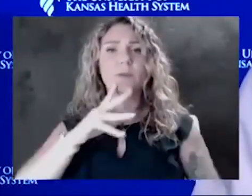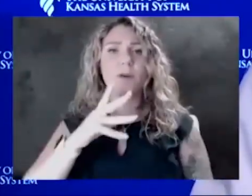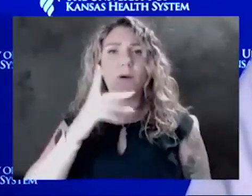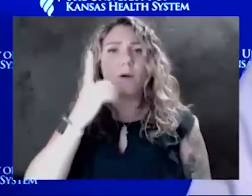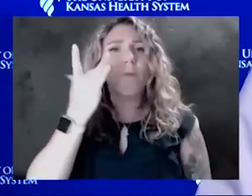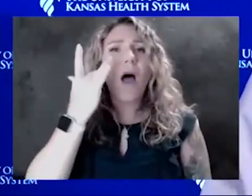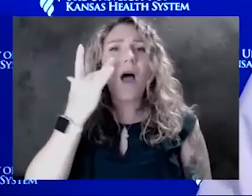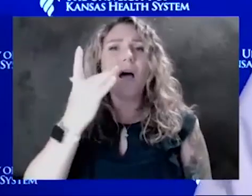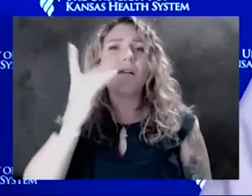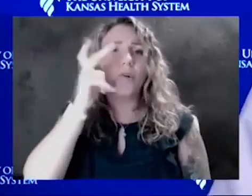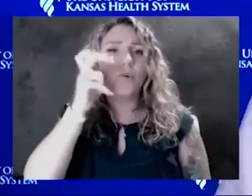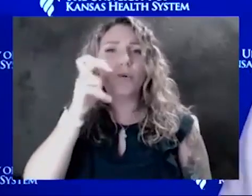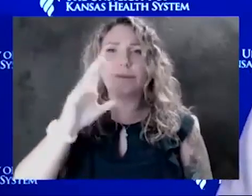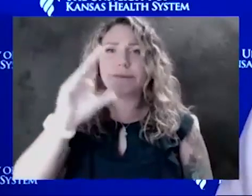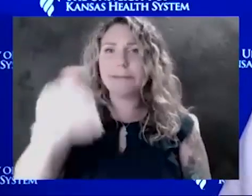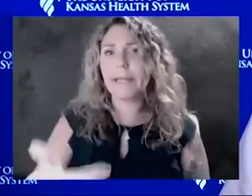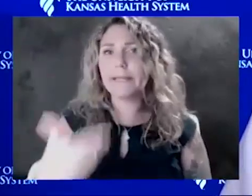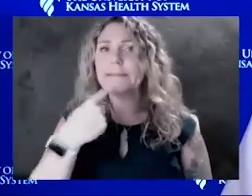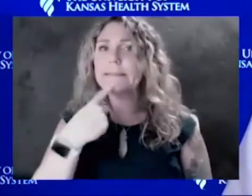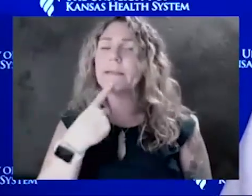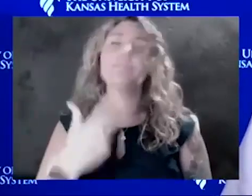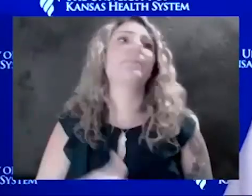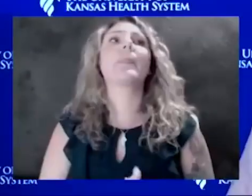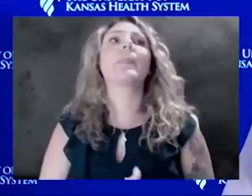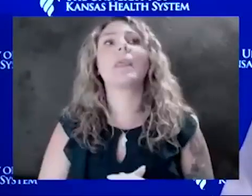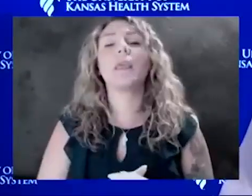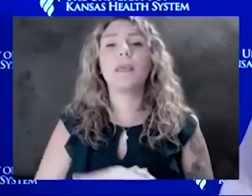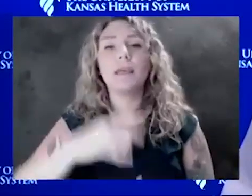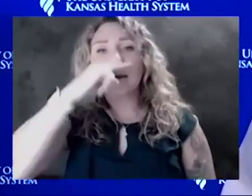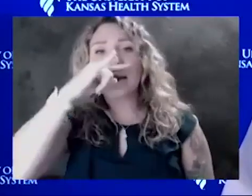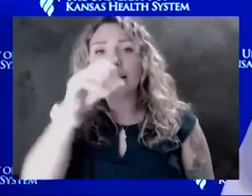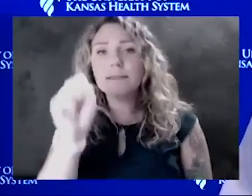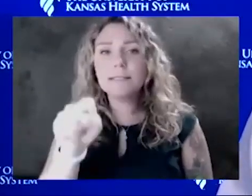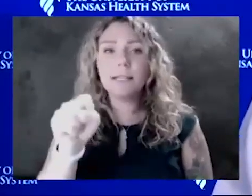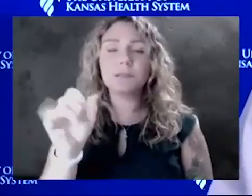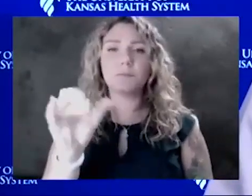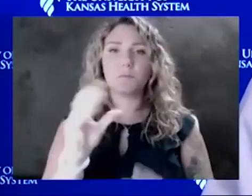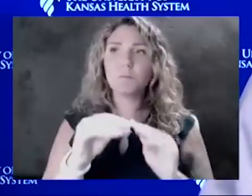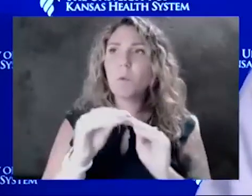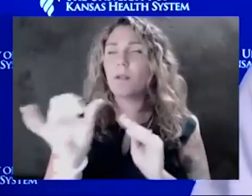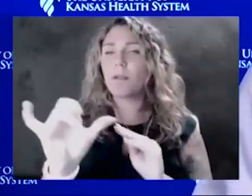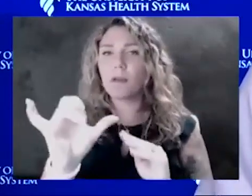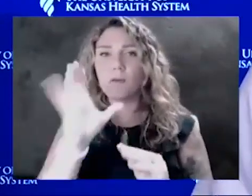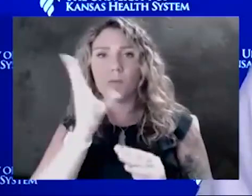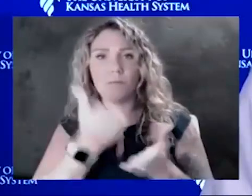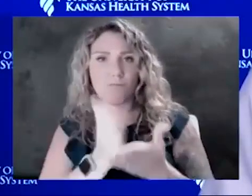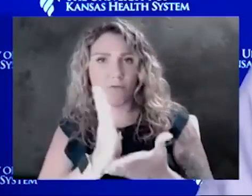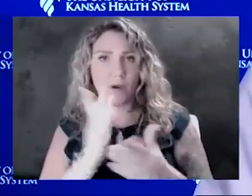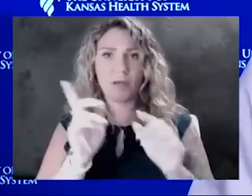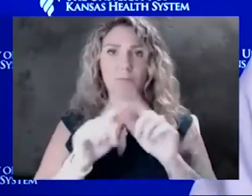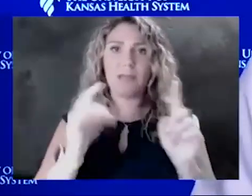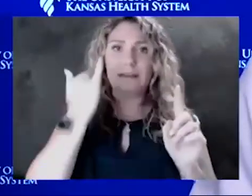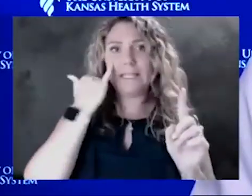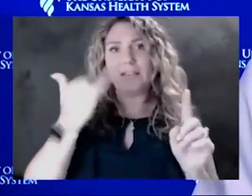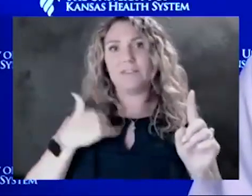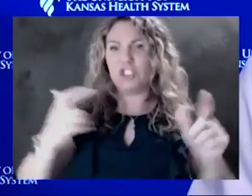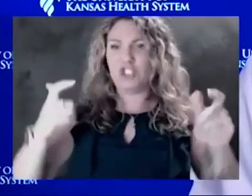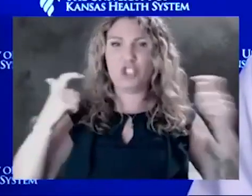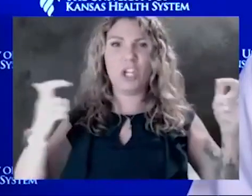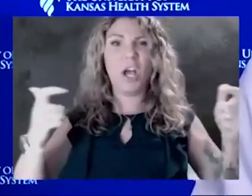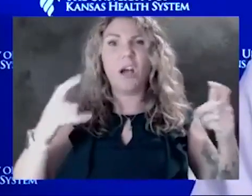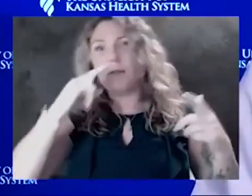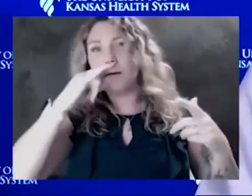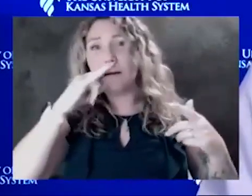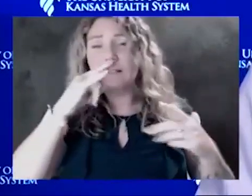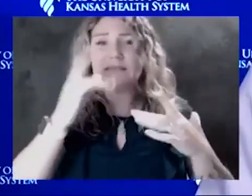just say, you know, the kids, yes, more than likely they are going to be okay. But if you have a large number of kids infected, you are still going to have